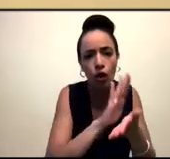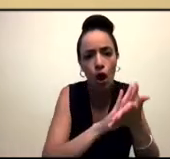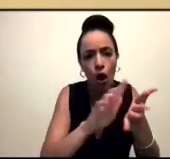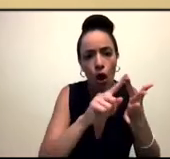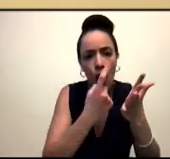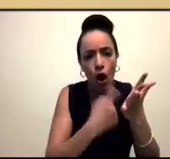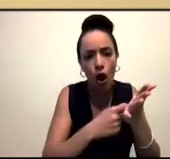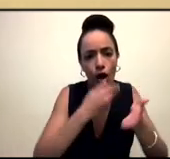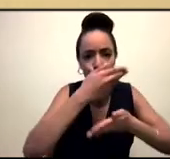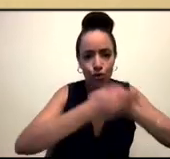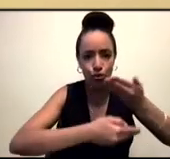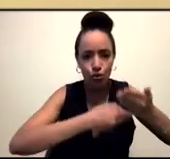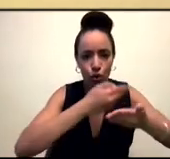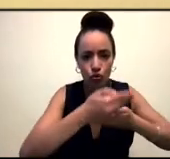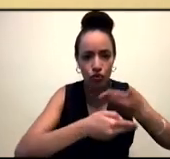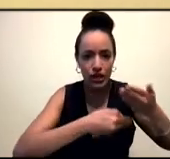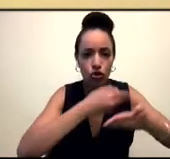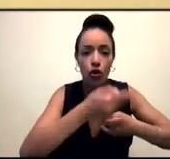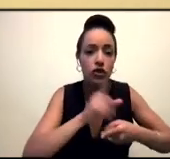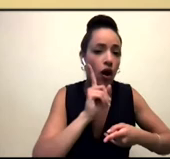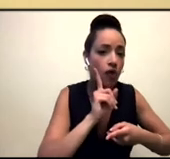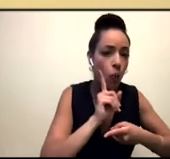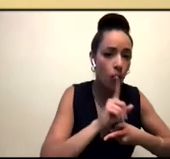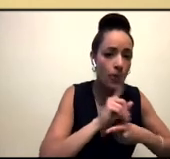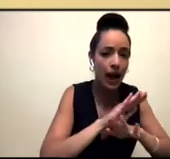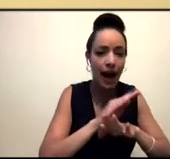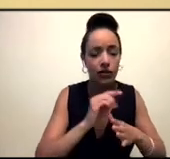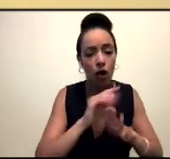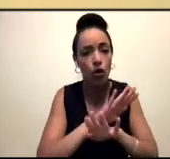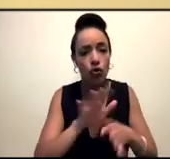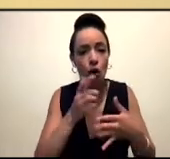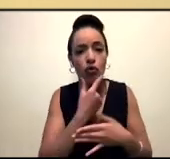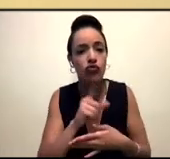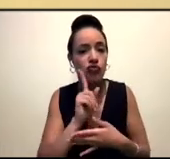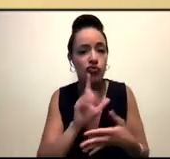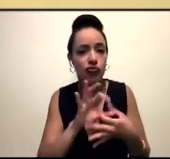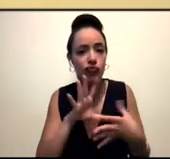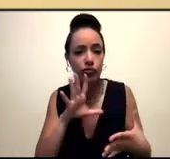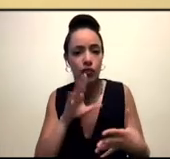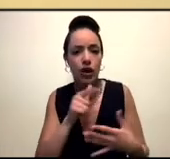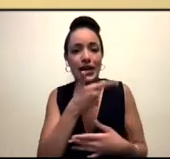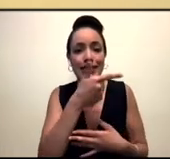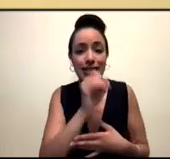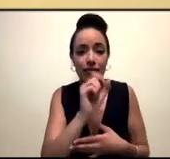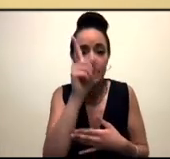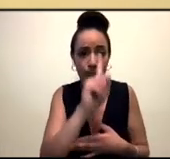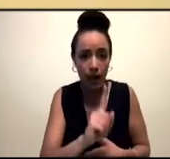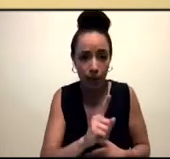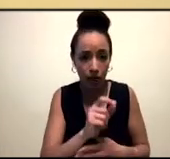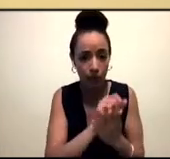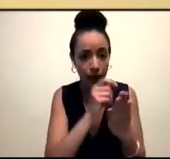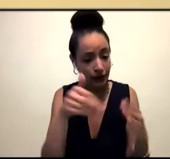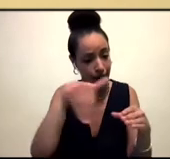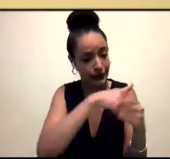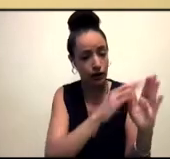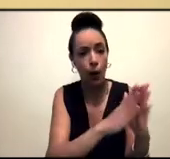of women and non-binary people rewriting history, you place a spotlight on 70 people, mostly people of colour, and many of whom are